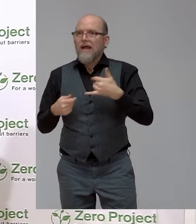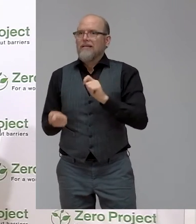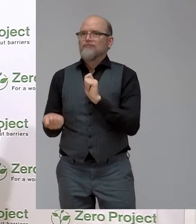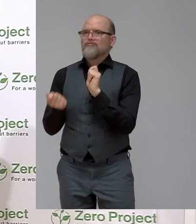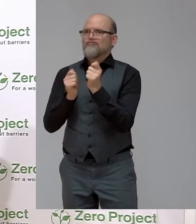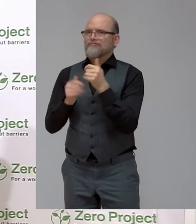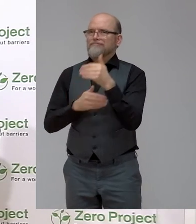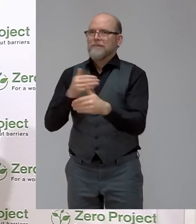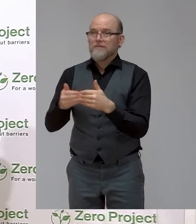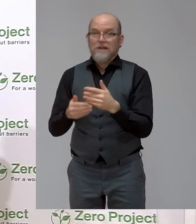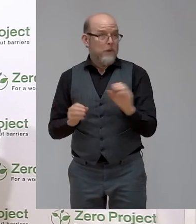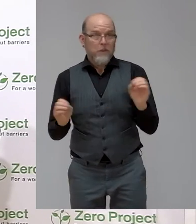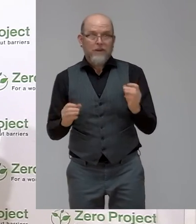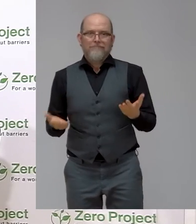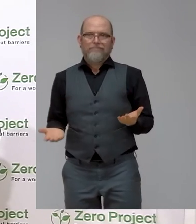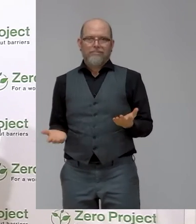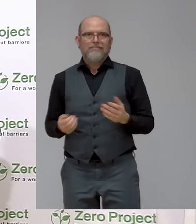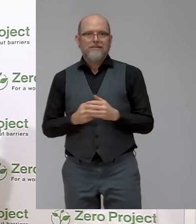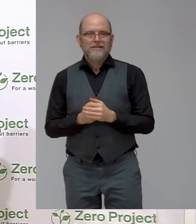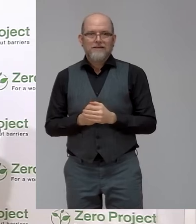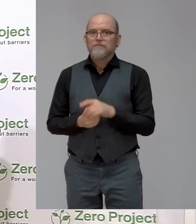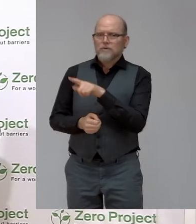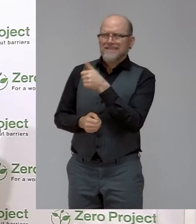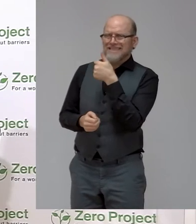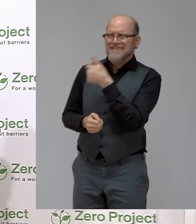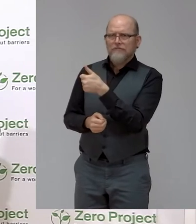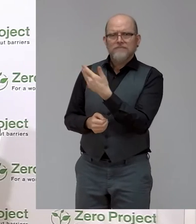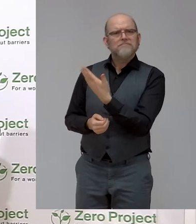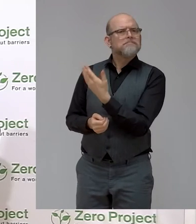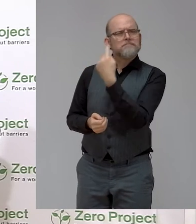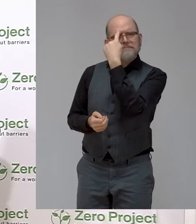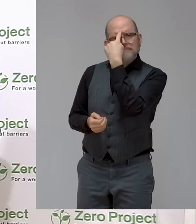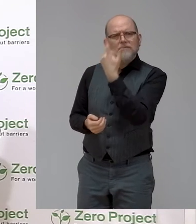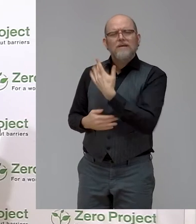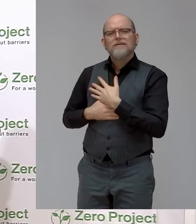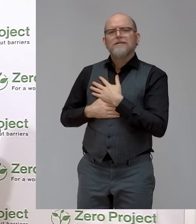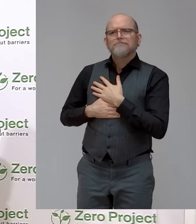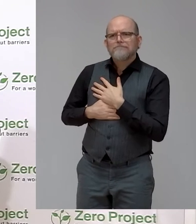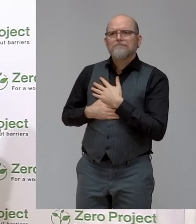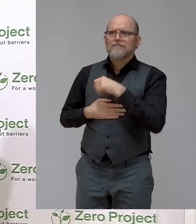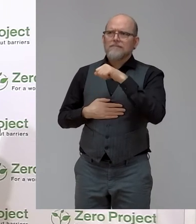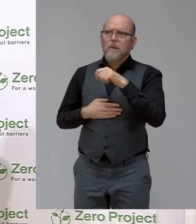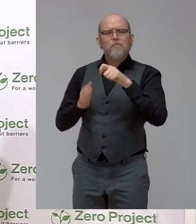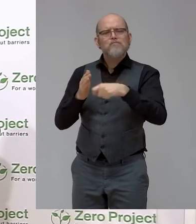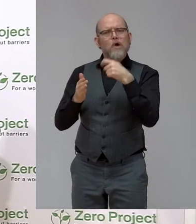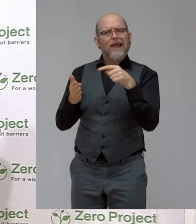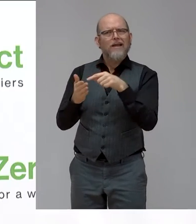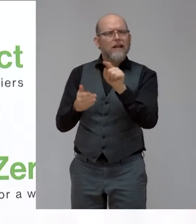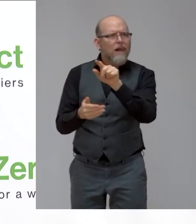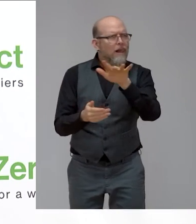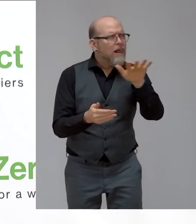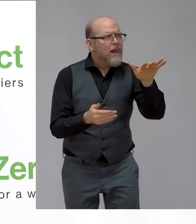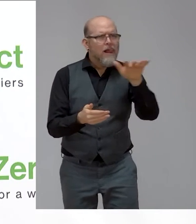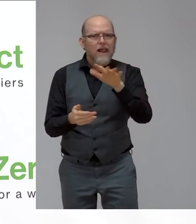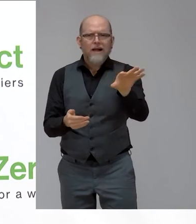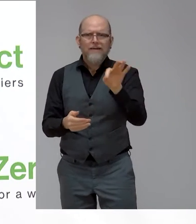personally want to achieve or a pet project, a special focus you would like to implement? There is